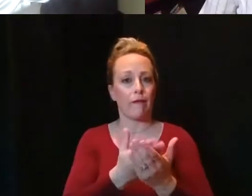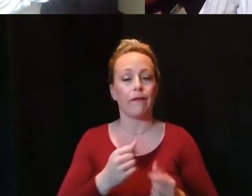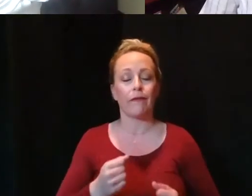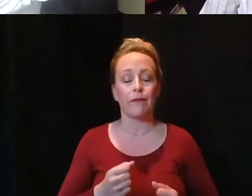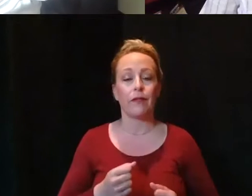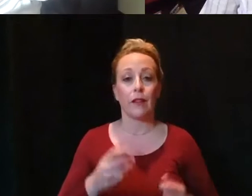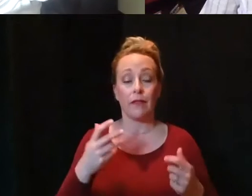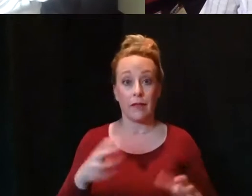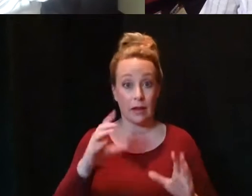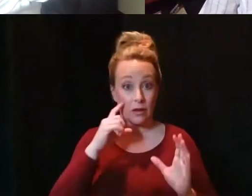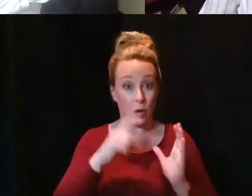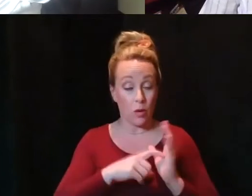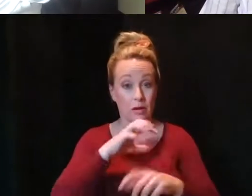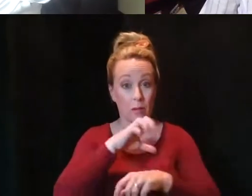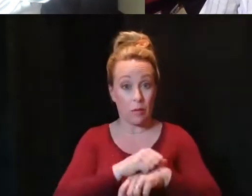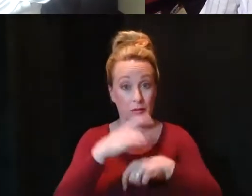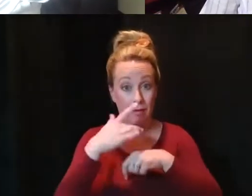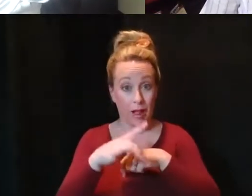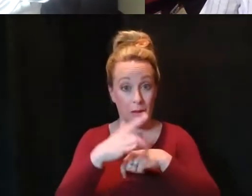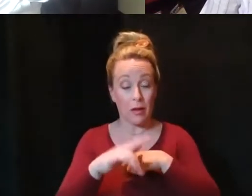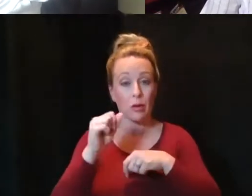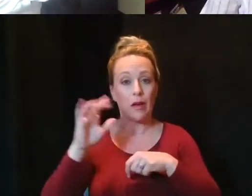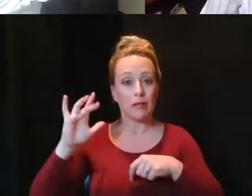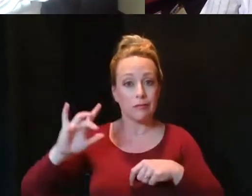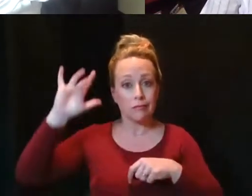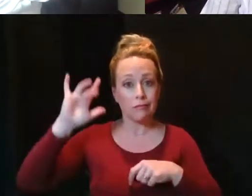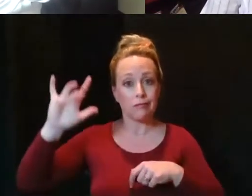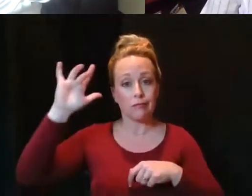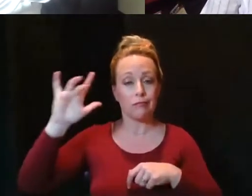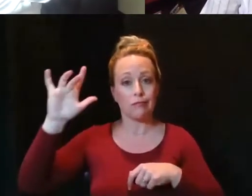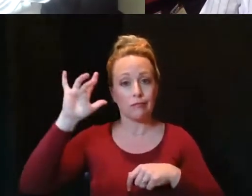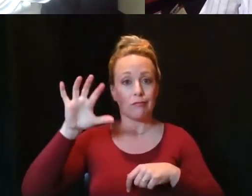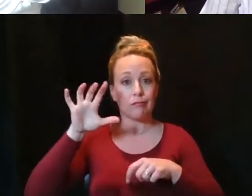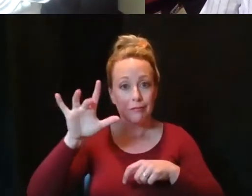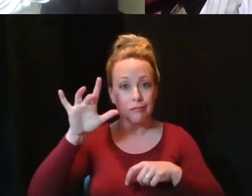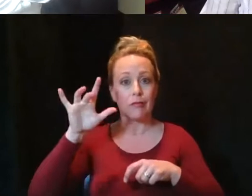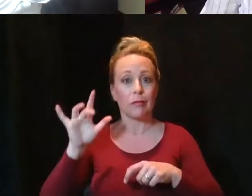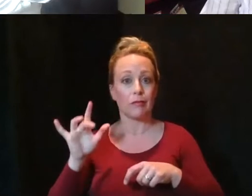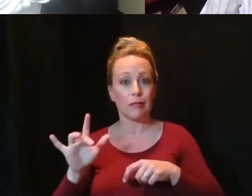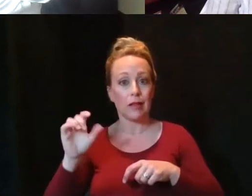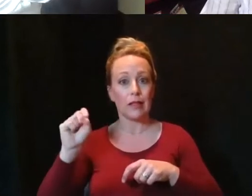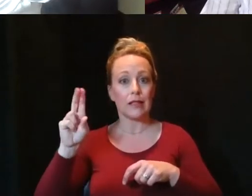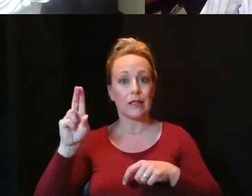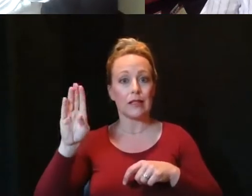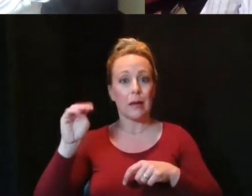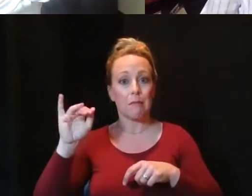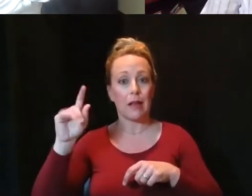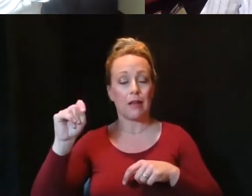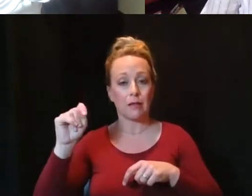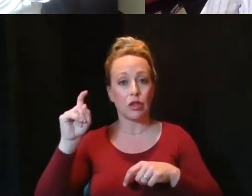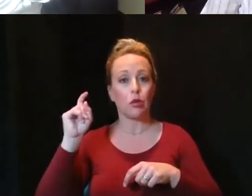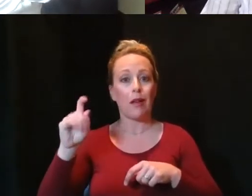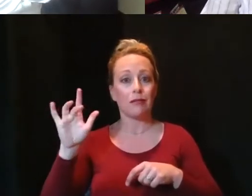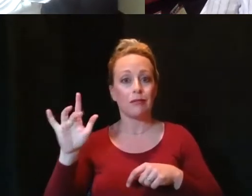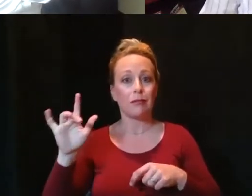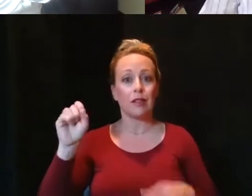calendar notification, you must scroll down and hit the submit button. The appointment is not made until you click the submit